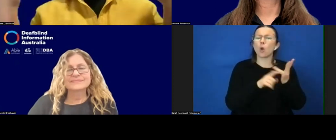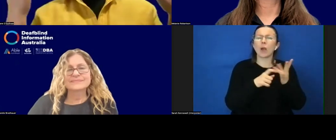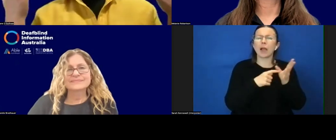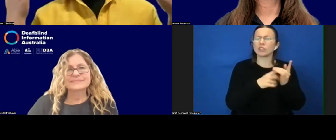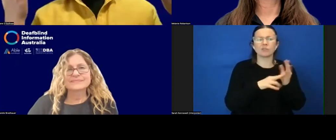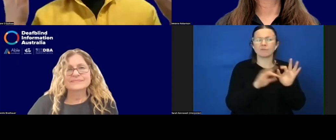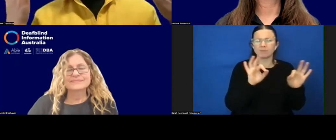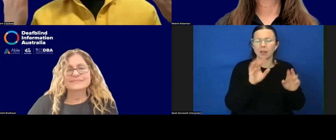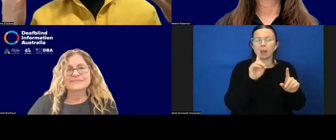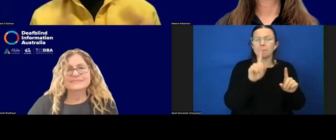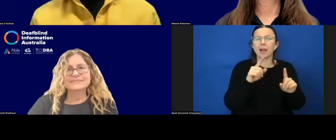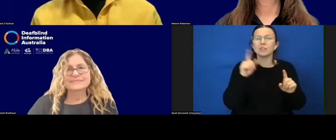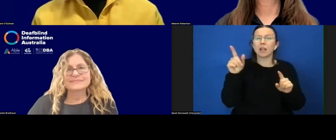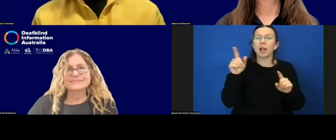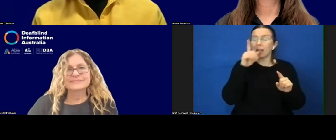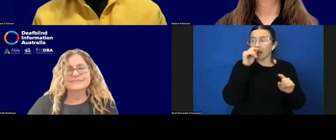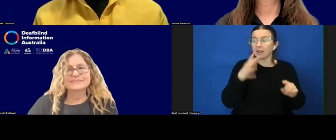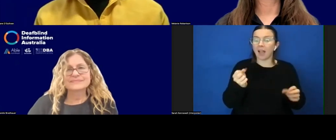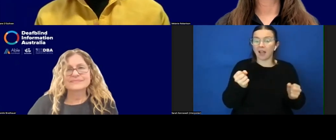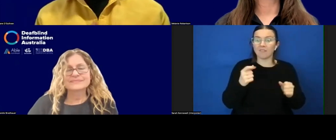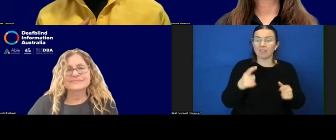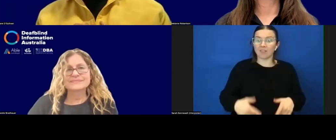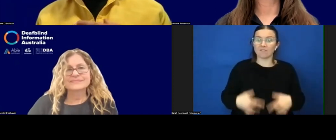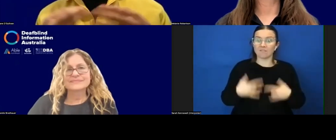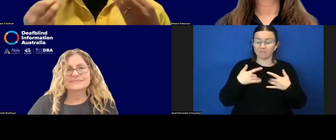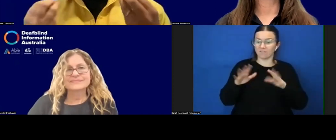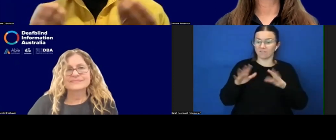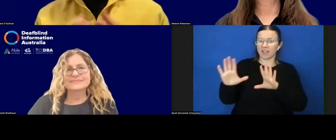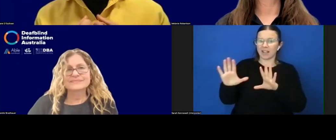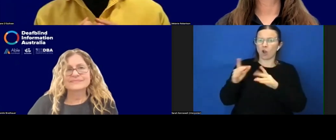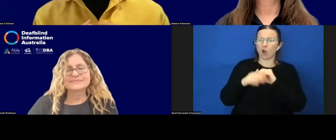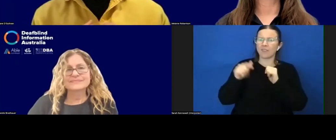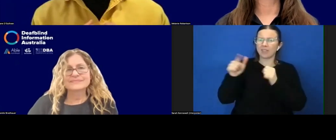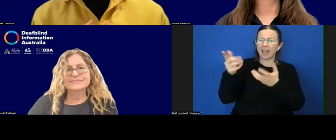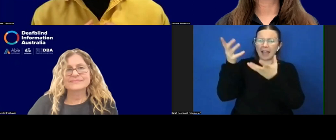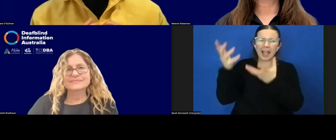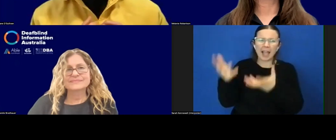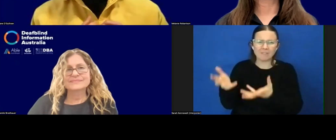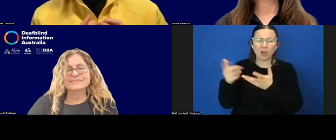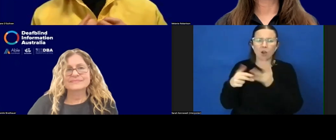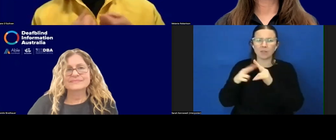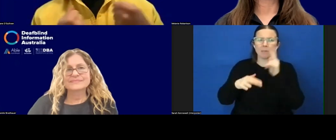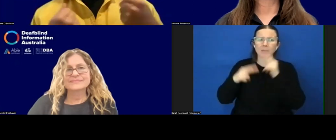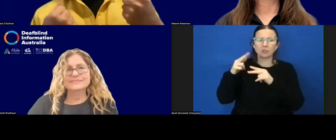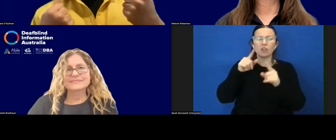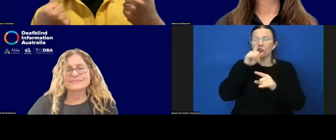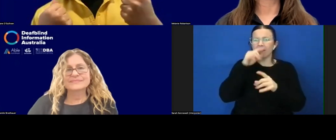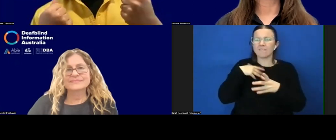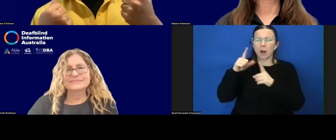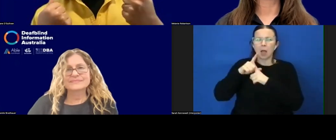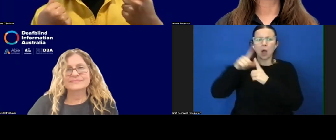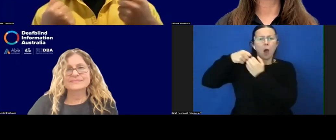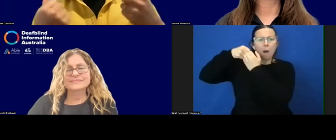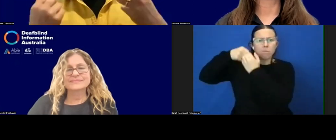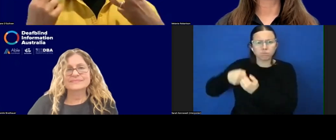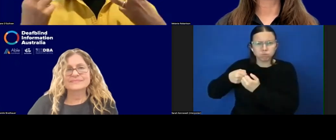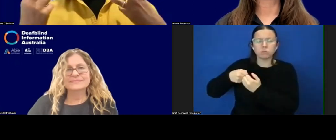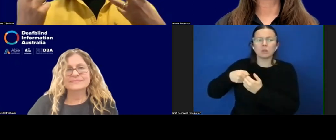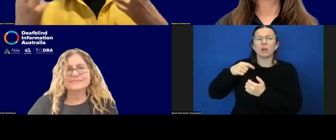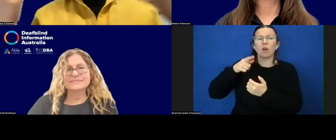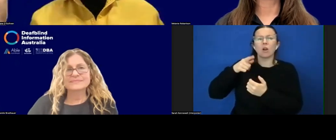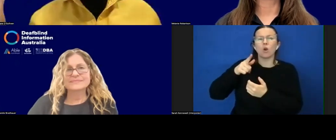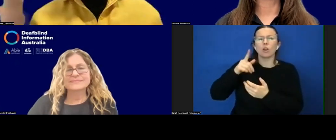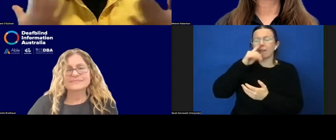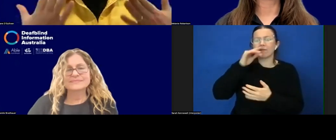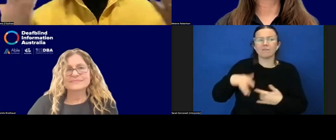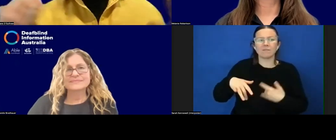of the heaviness of buildings by feel. Um, you know, you can feel that compression of buildings or that, um, compression of,